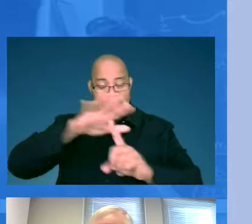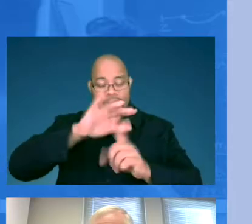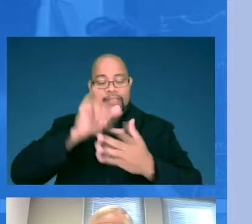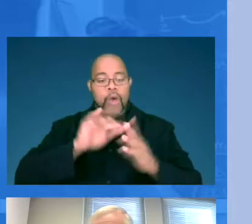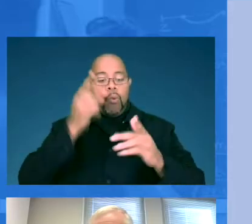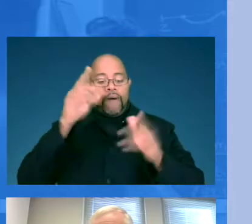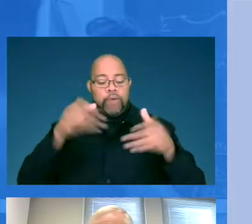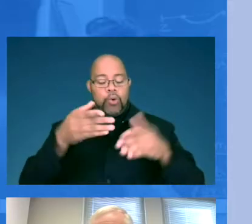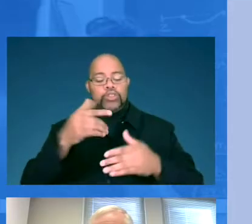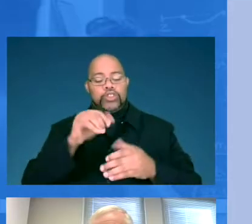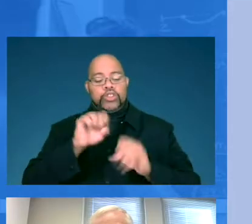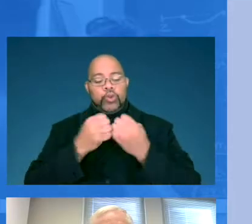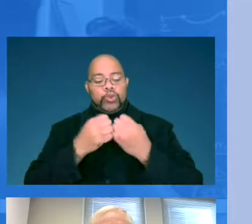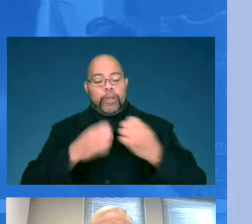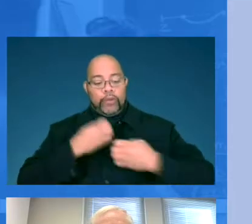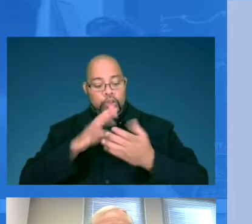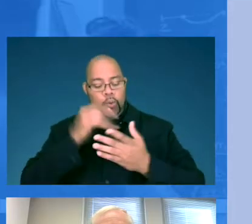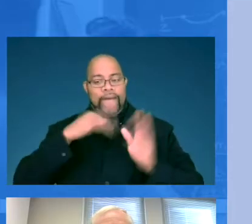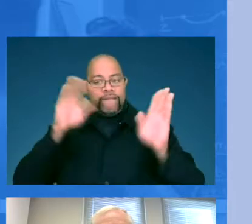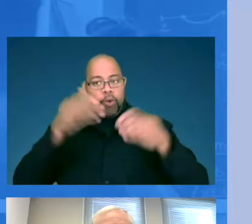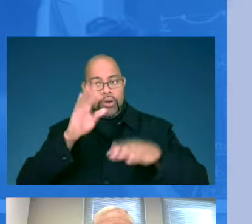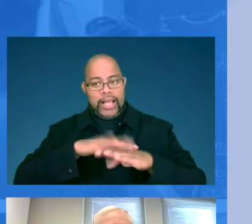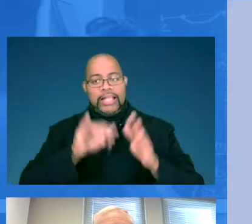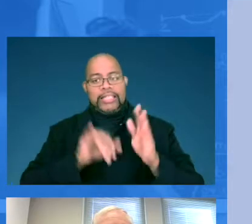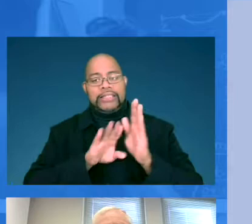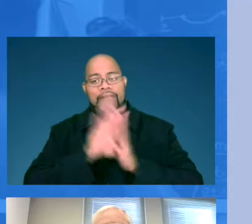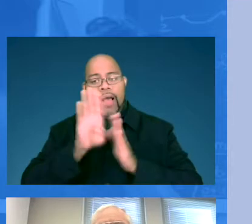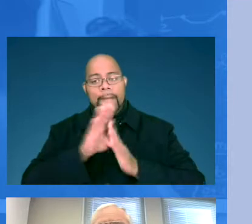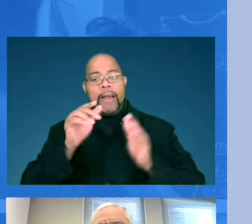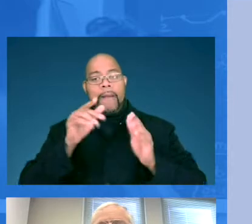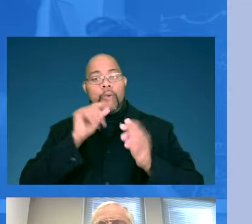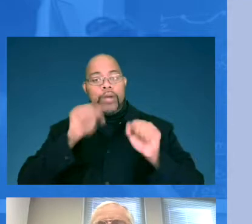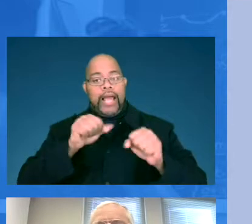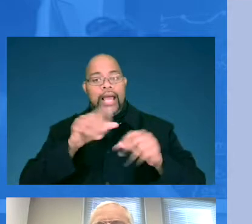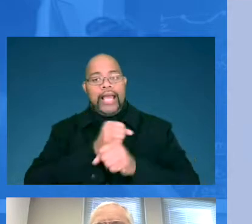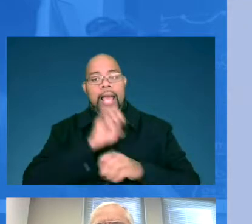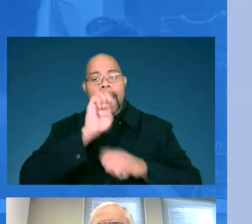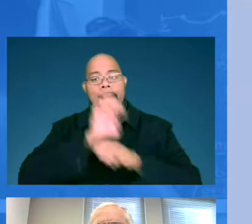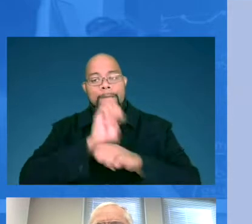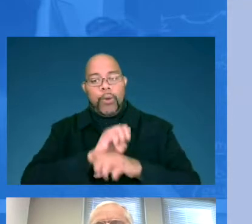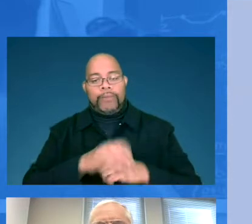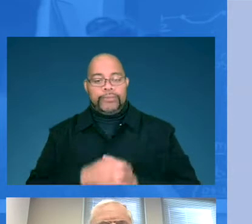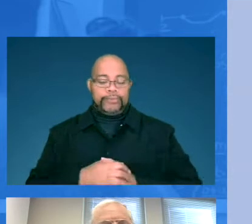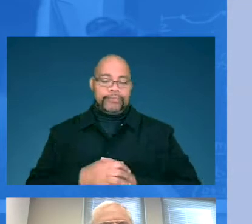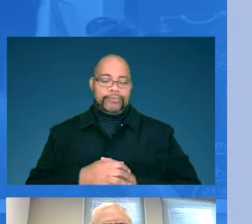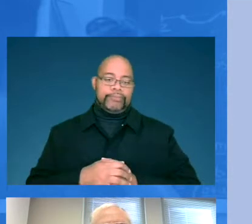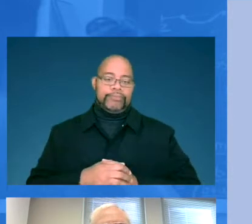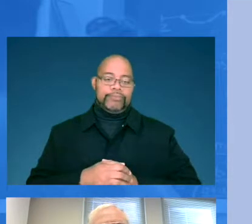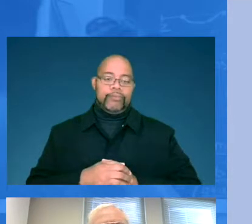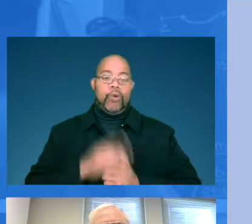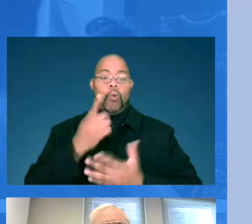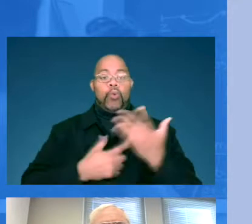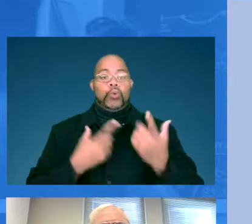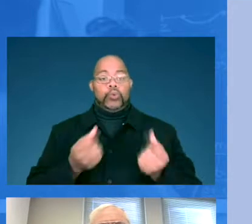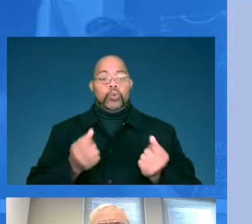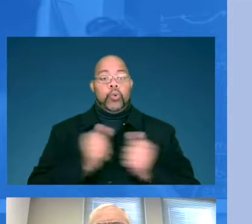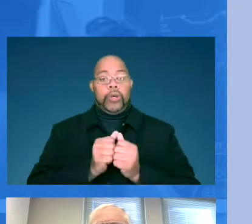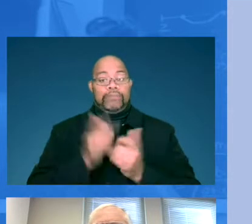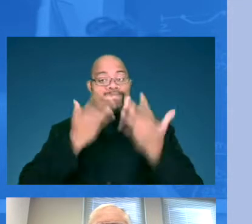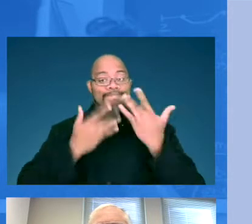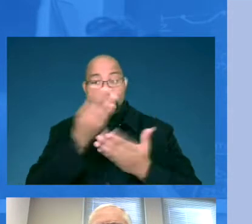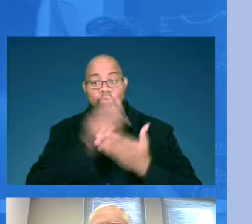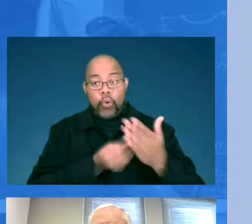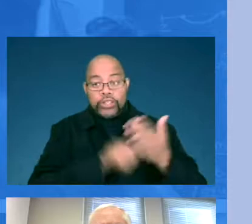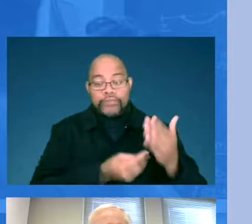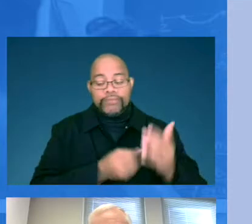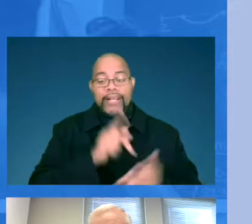Kansas, and that would be the development of employability skills. So what are we going to do with the shortage? Well, Kansas schools are currently facing